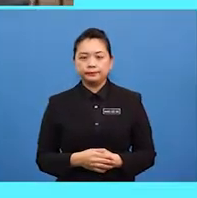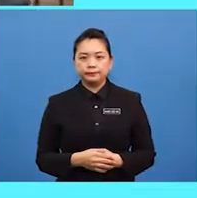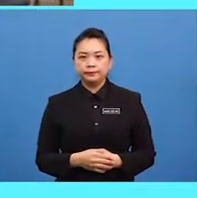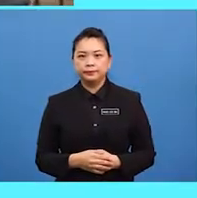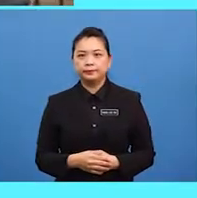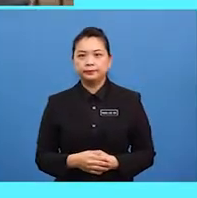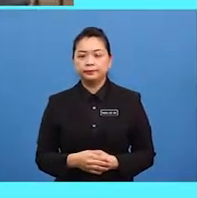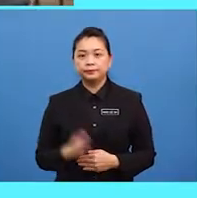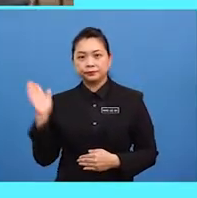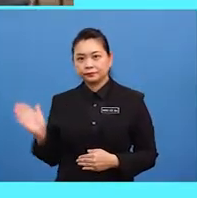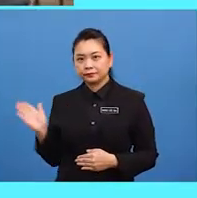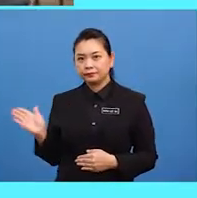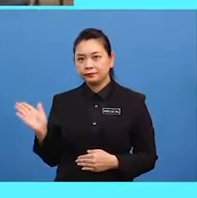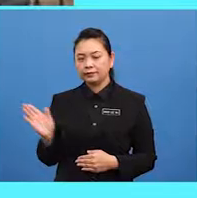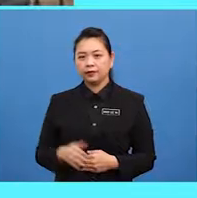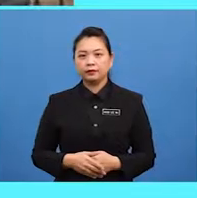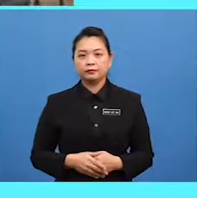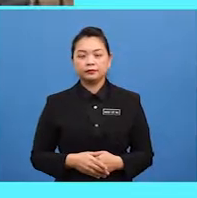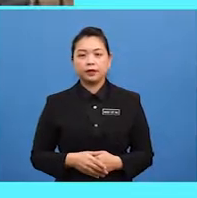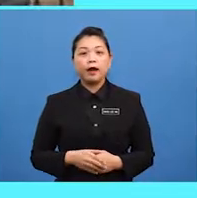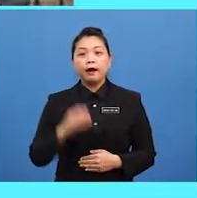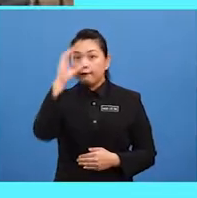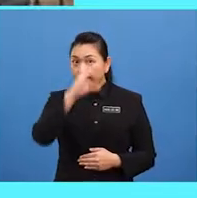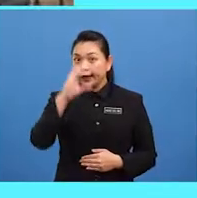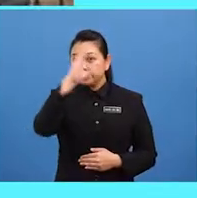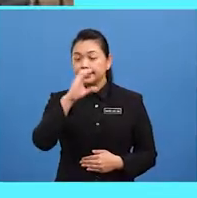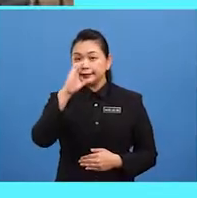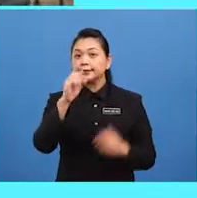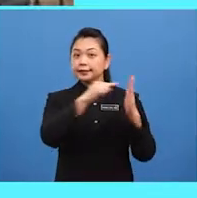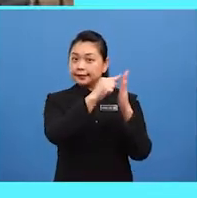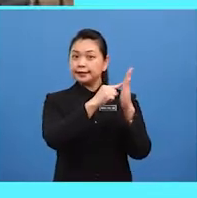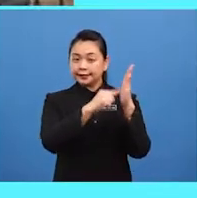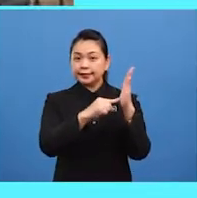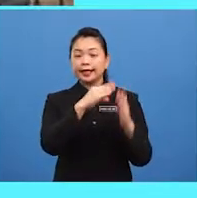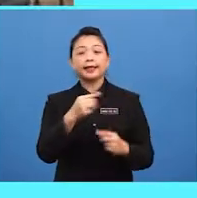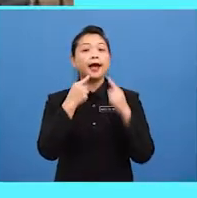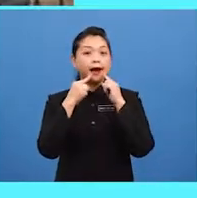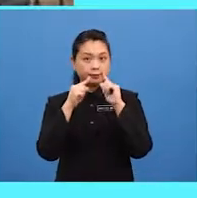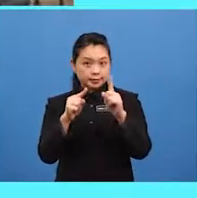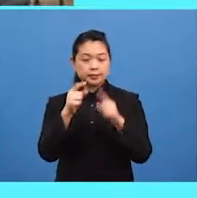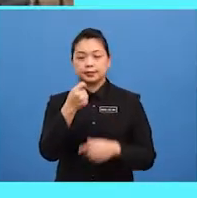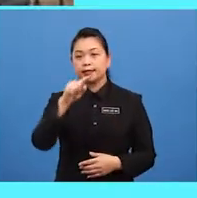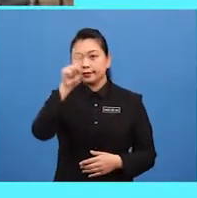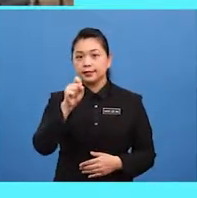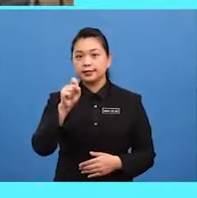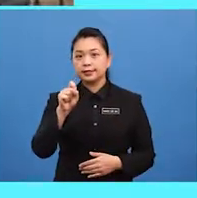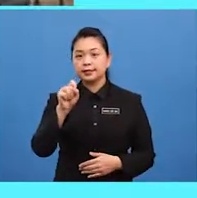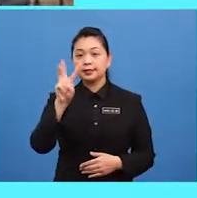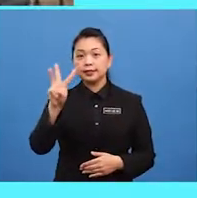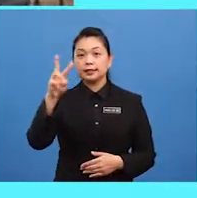in this picture find out the details that answer the question WHO